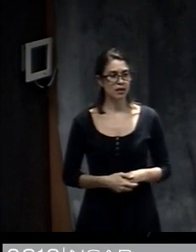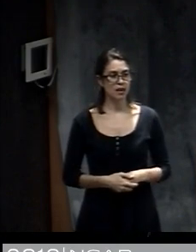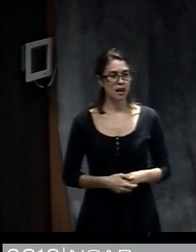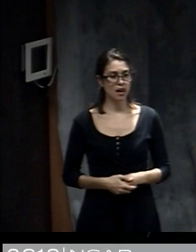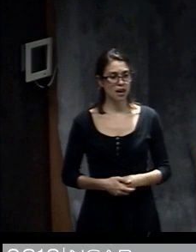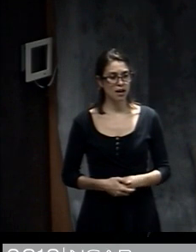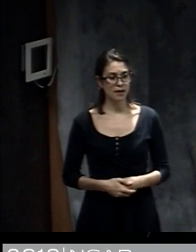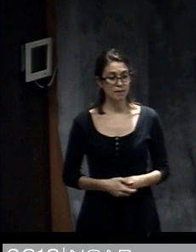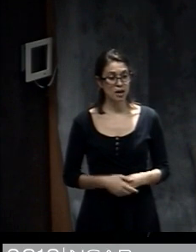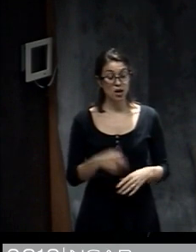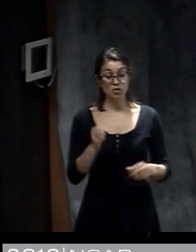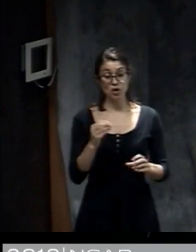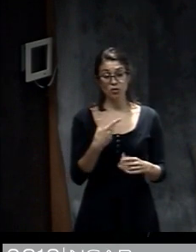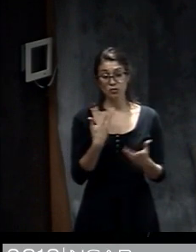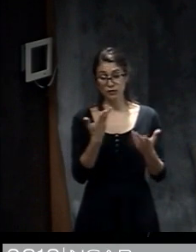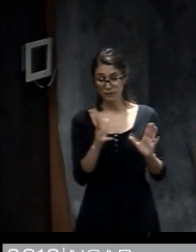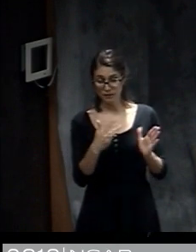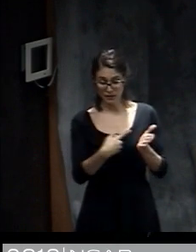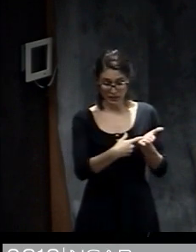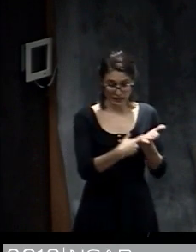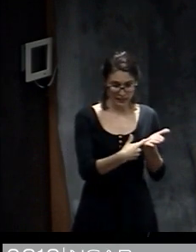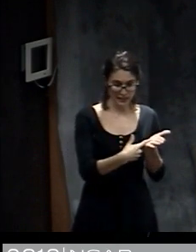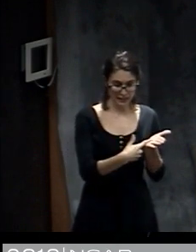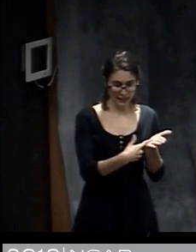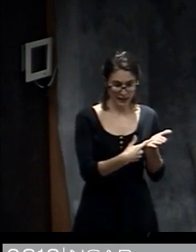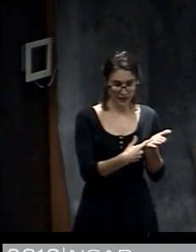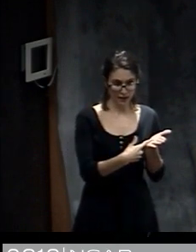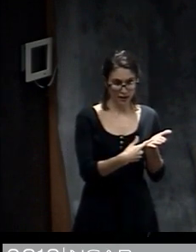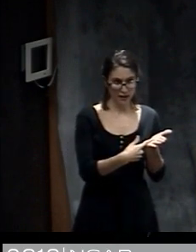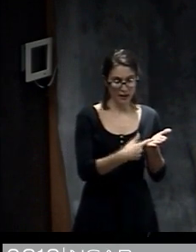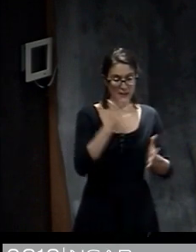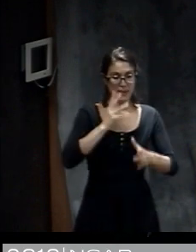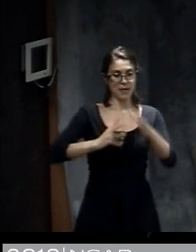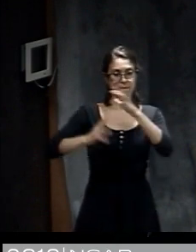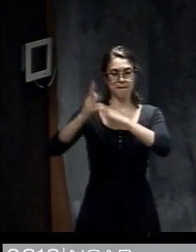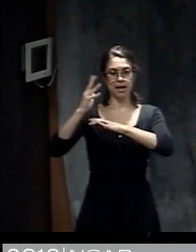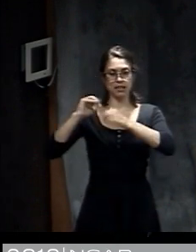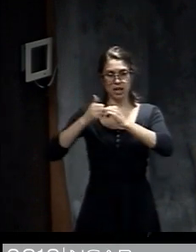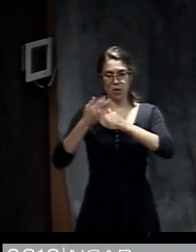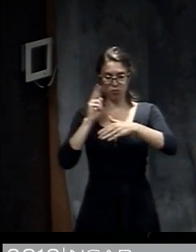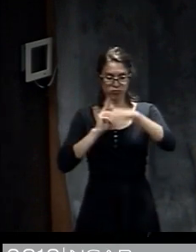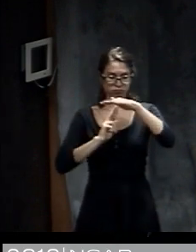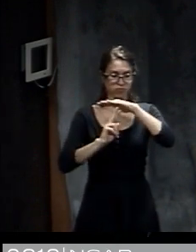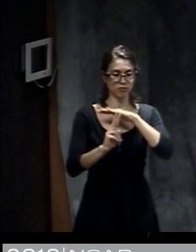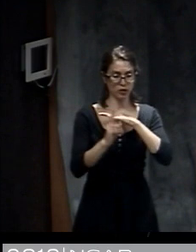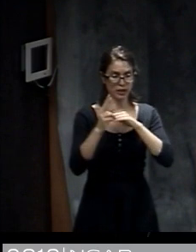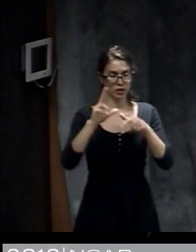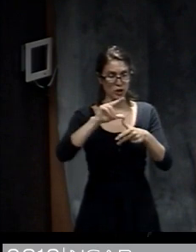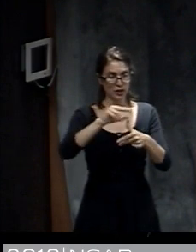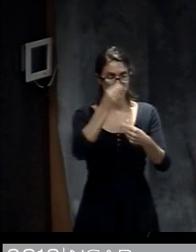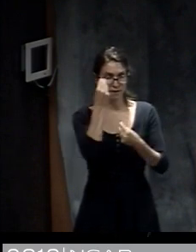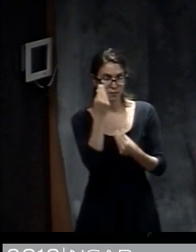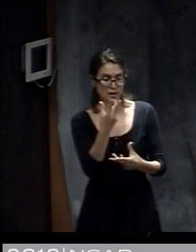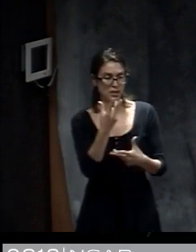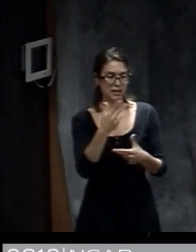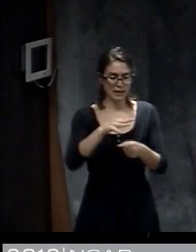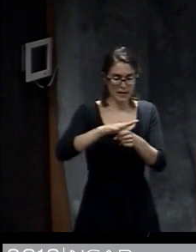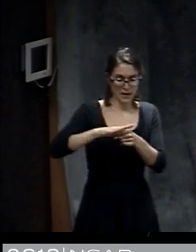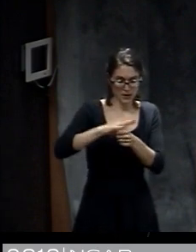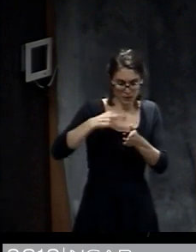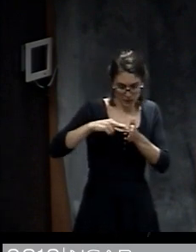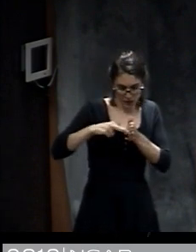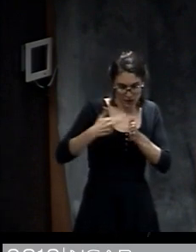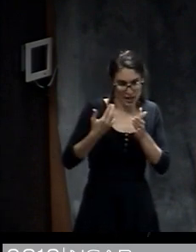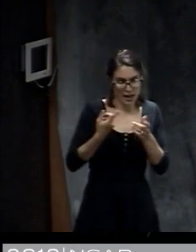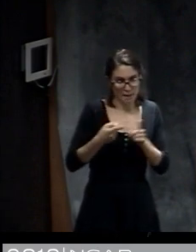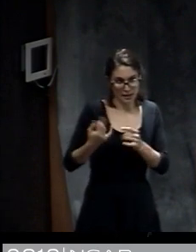So I've talked about kind of where we've come in the last hundred or more years in hurricane forecasting and communication and kind of what are some of the areas of research going on